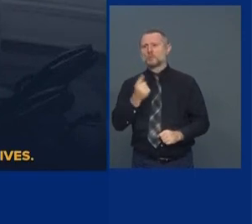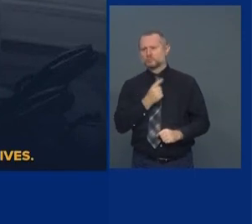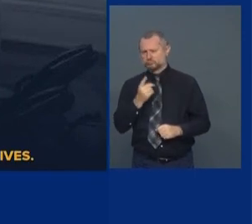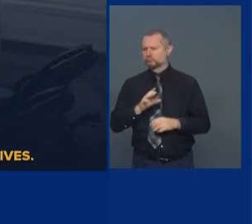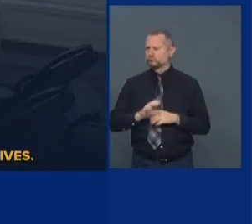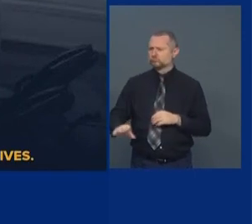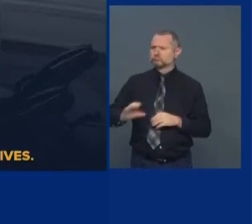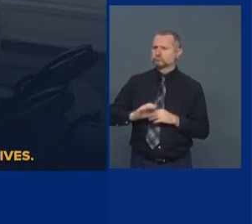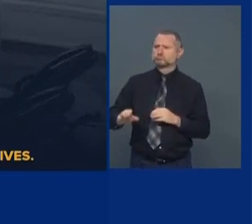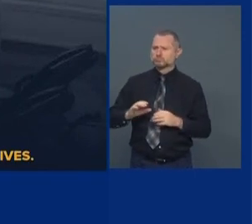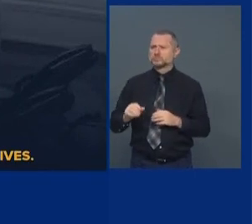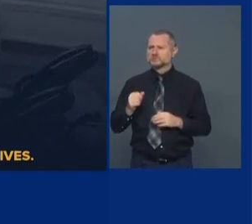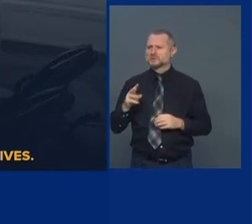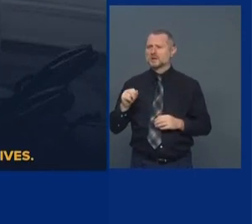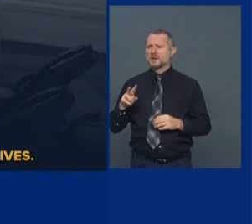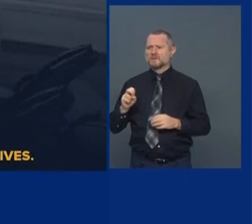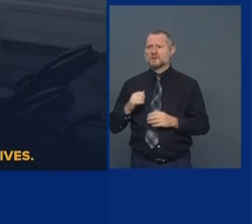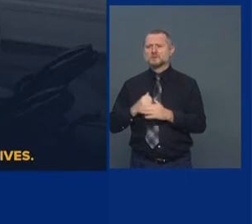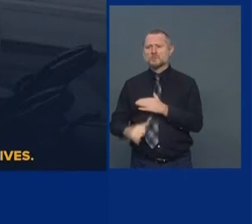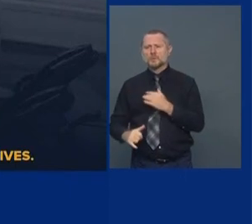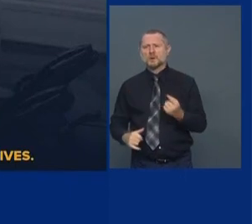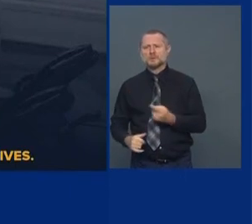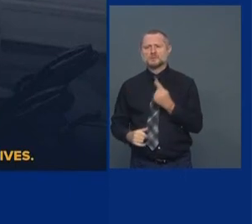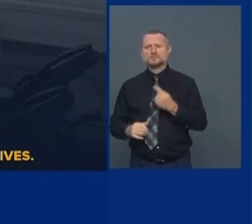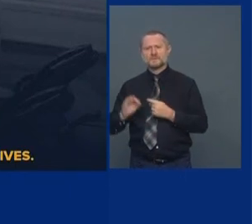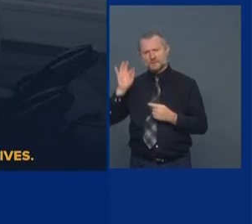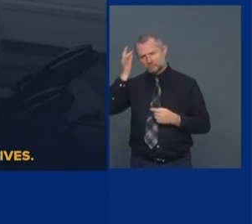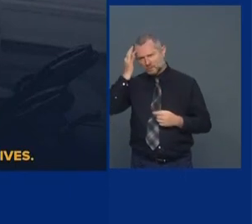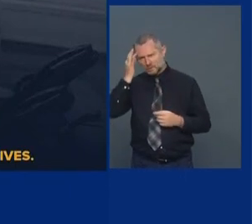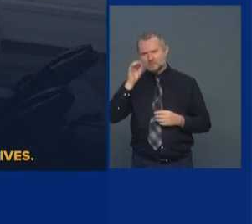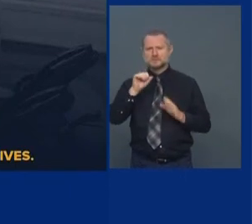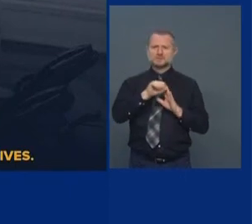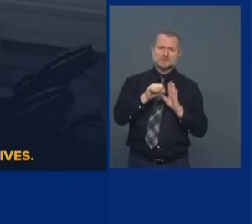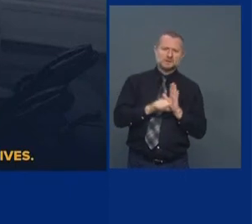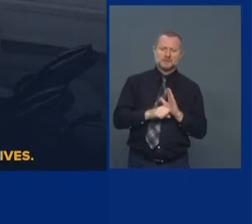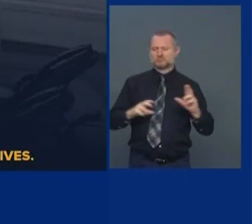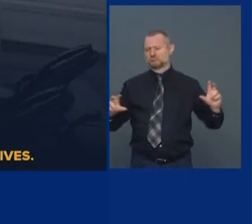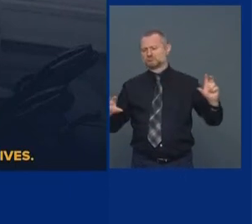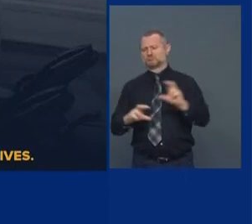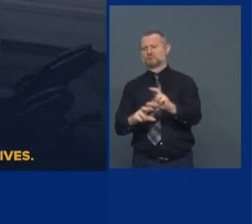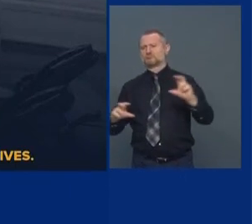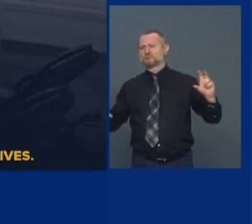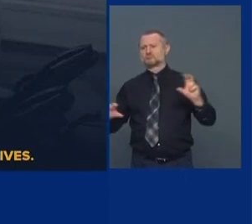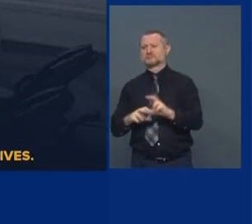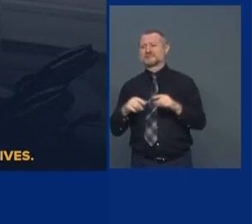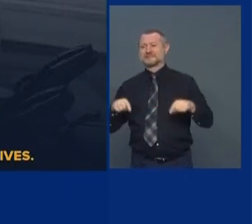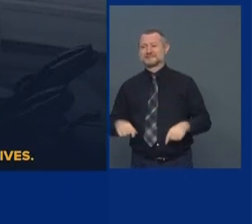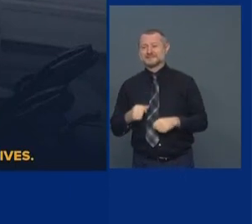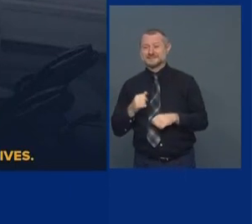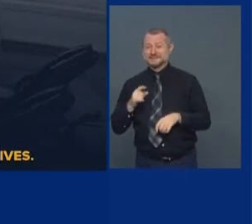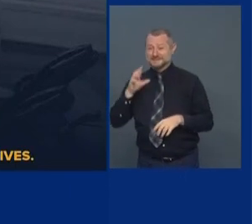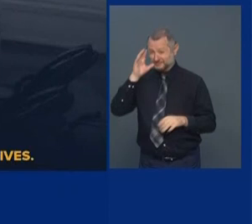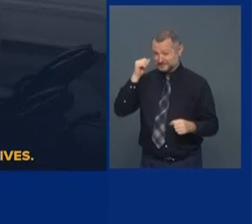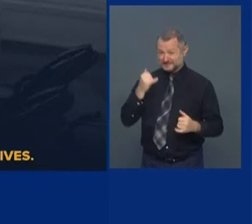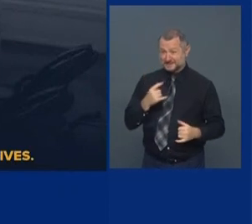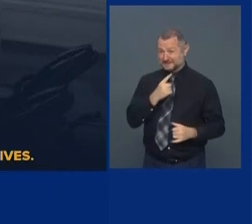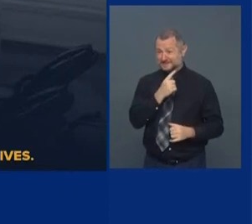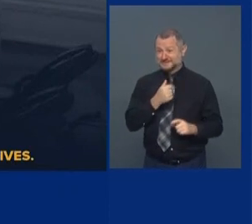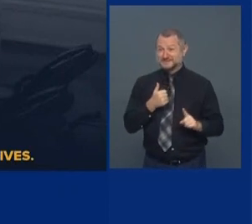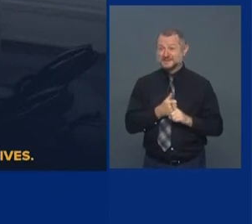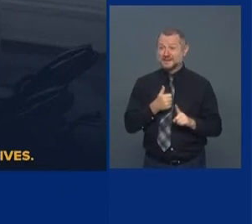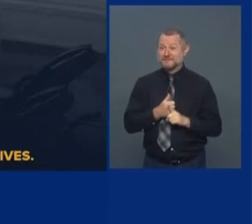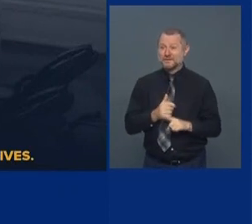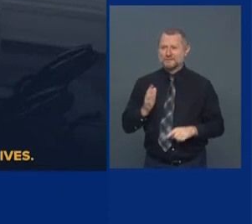It has always been a federal-state partnership. Only this president, a former New Yorker,